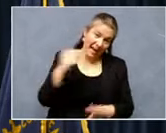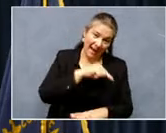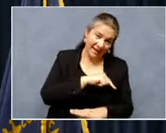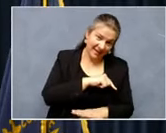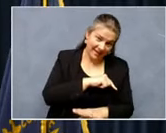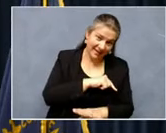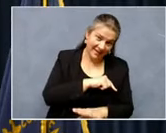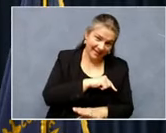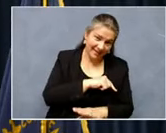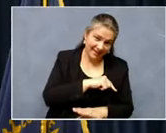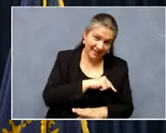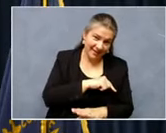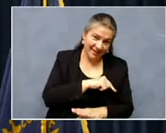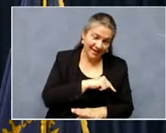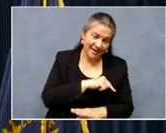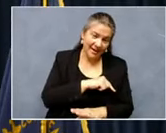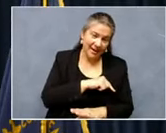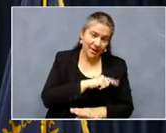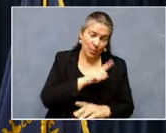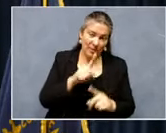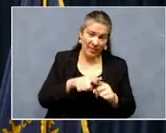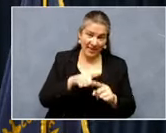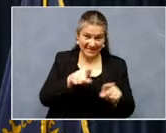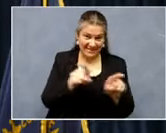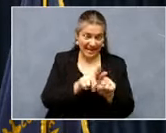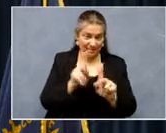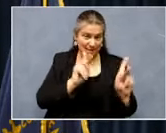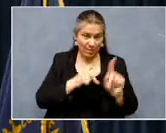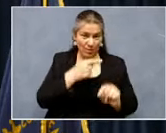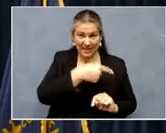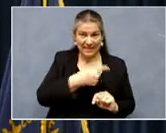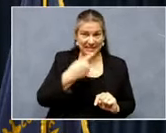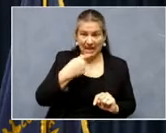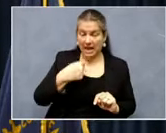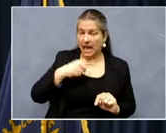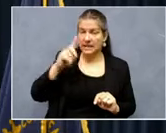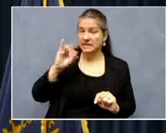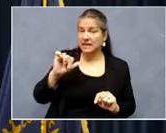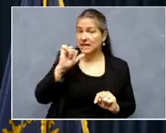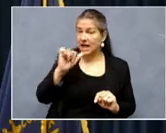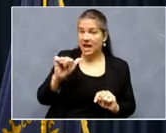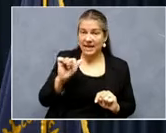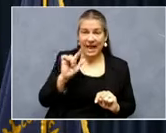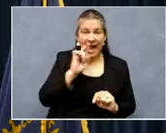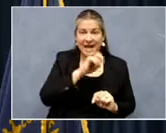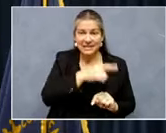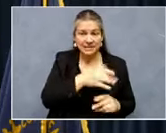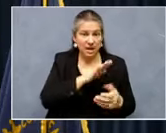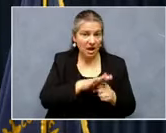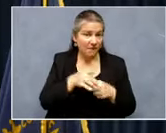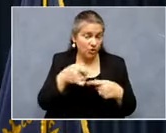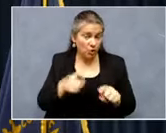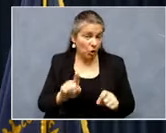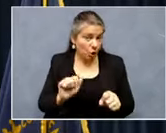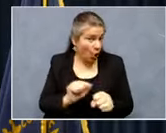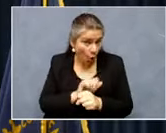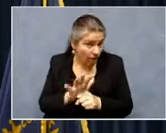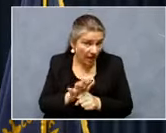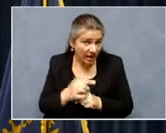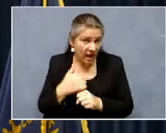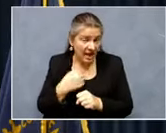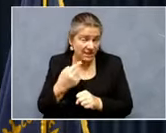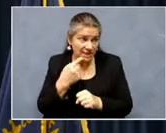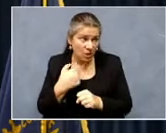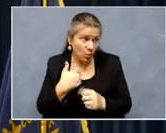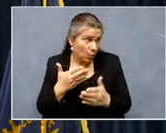um, these same individuals were saying, I did not consult them enough during COVID, my response was we went through the normal